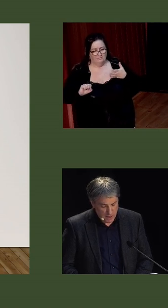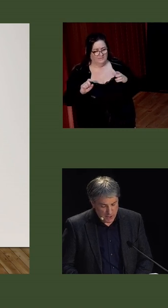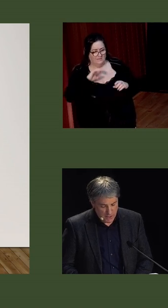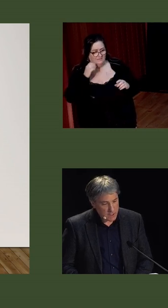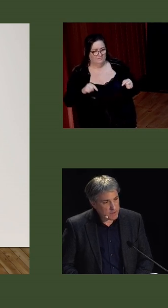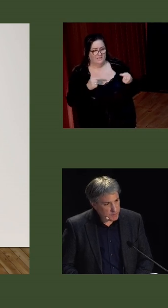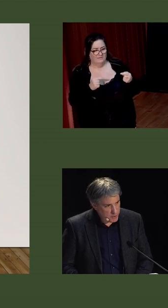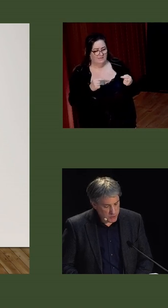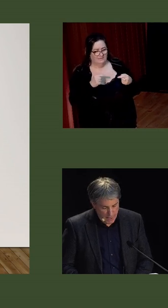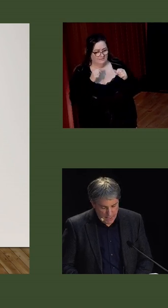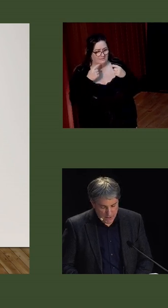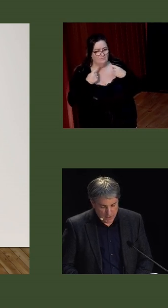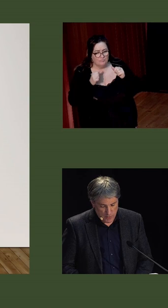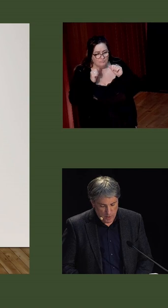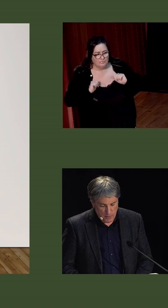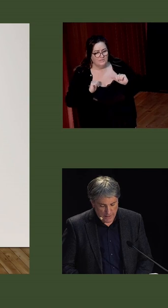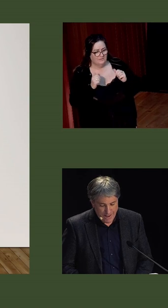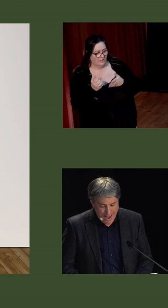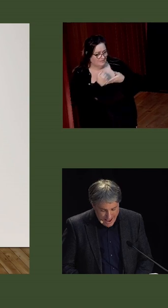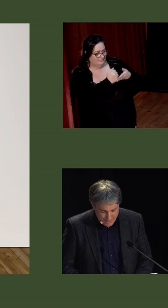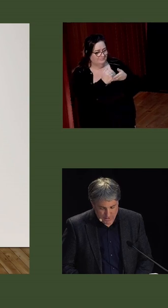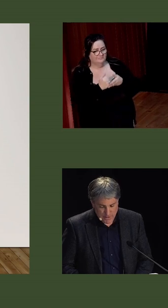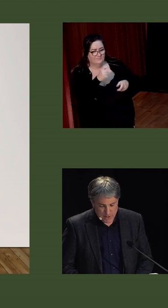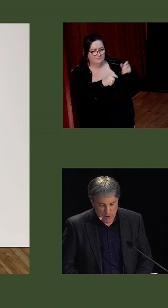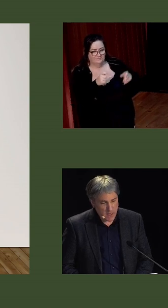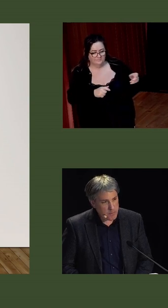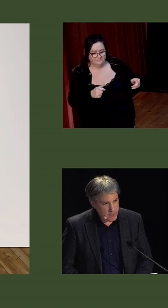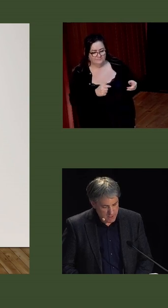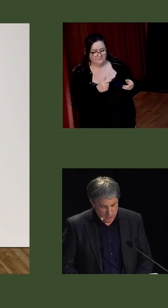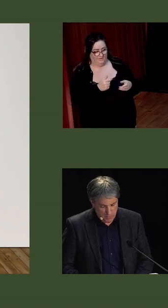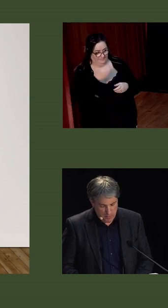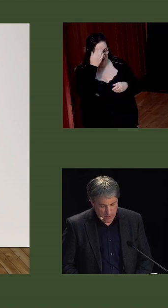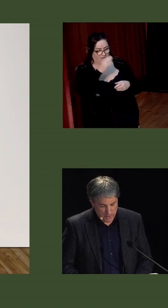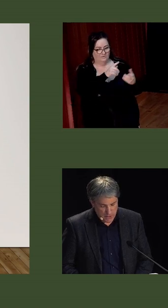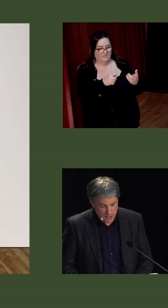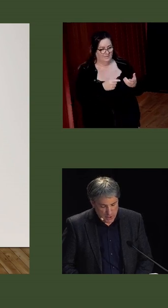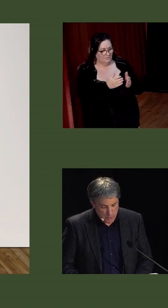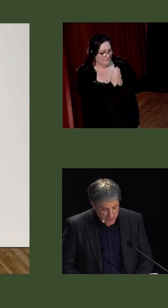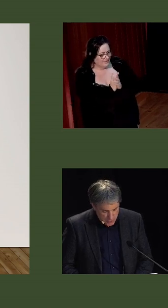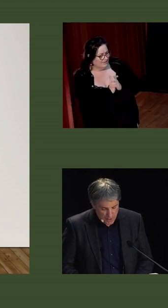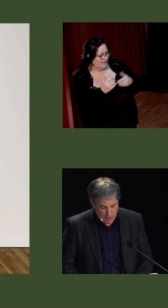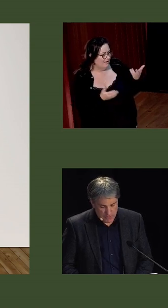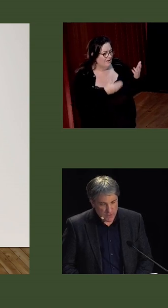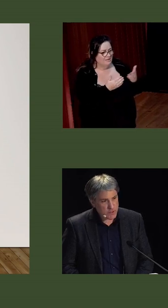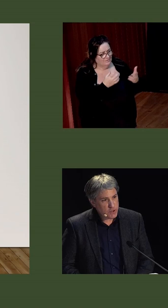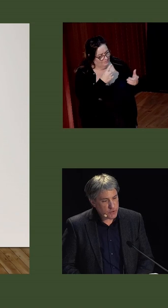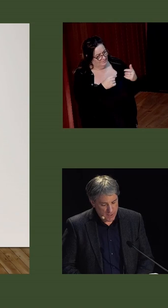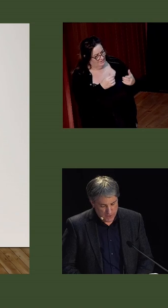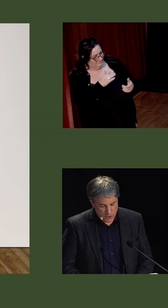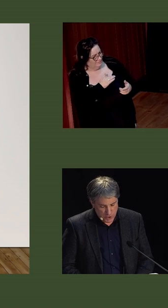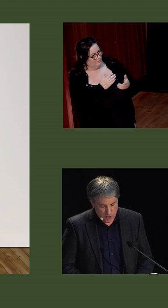suspension of clergy giving spiritual aid to the Republic, and to make an appeal to Republicans to pursue their